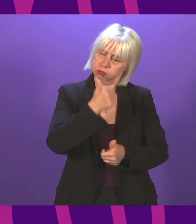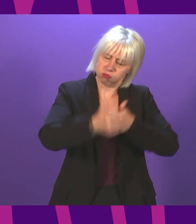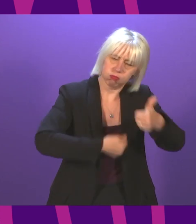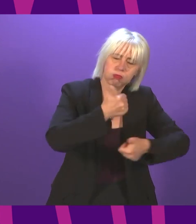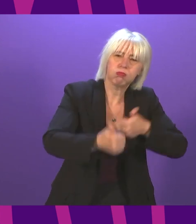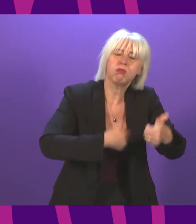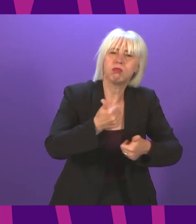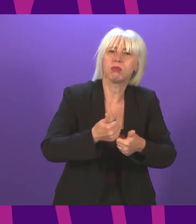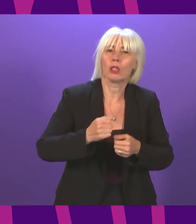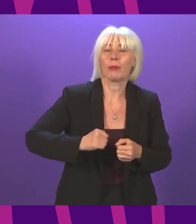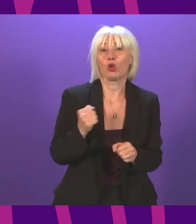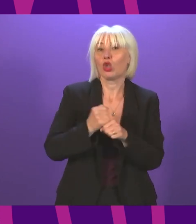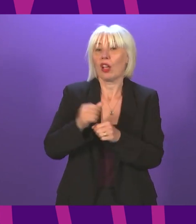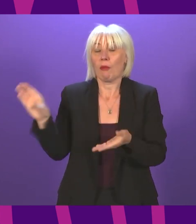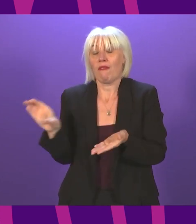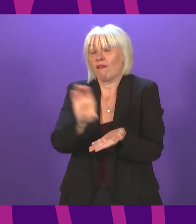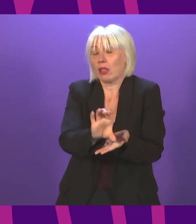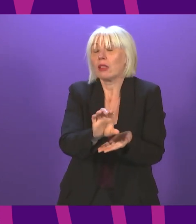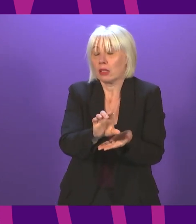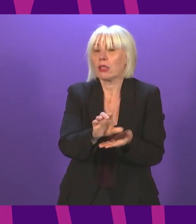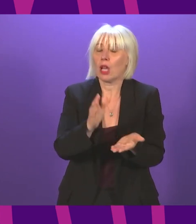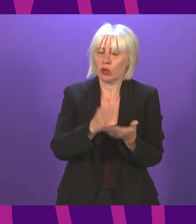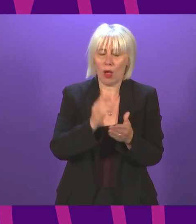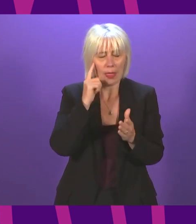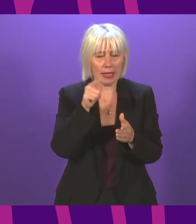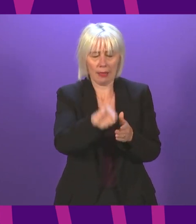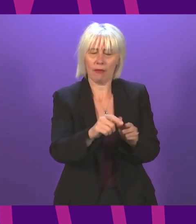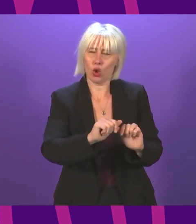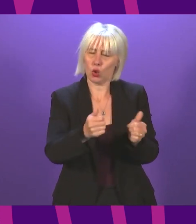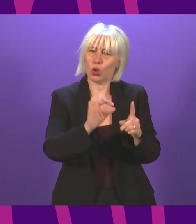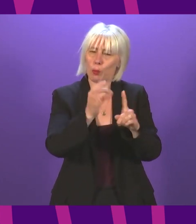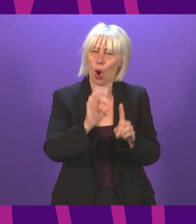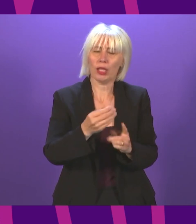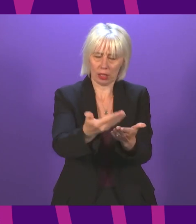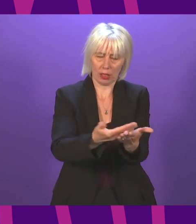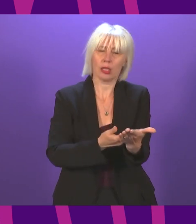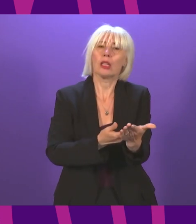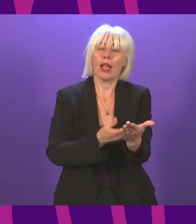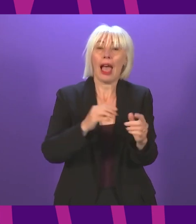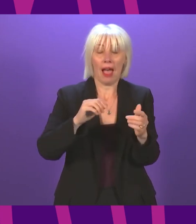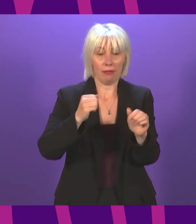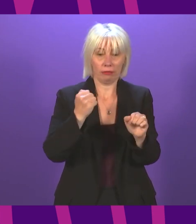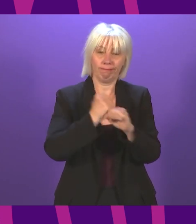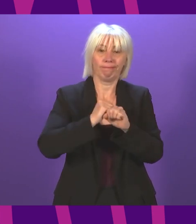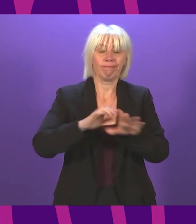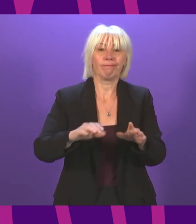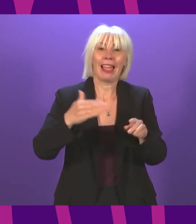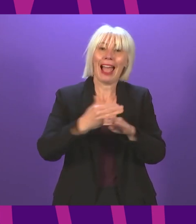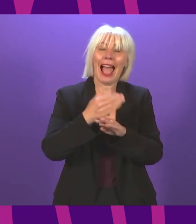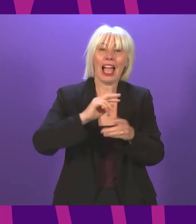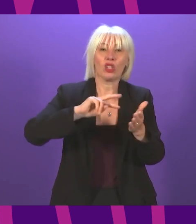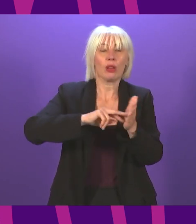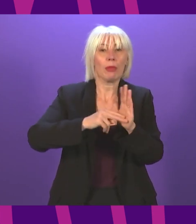supported by funding from the Scottish Government. I think they have made a number of very important points today. They have published an action plan which has four key